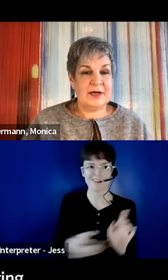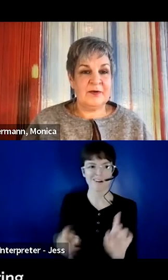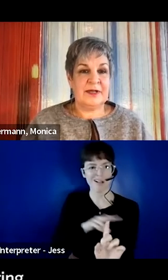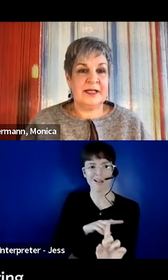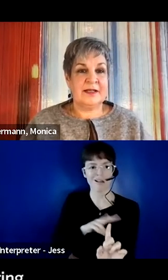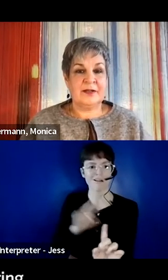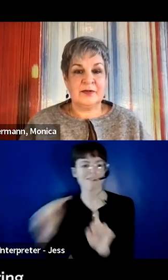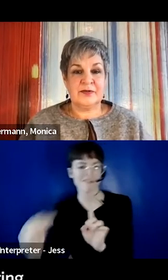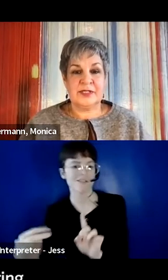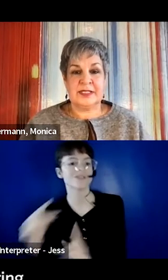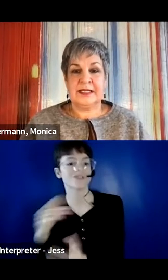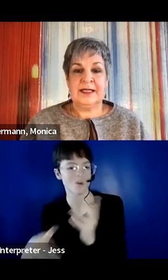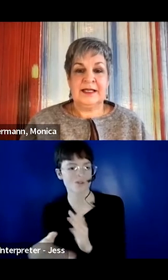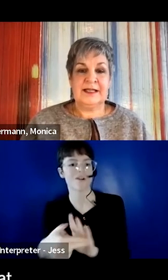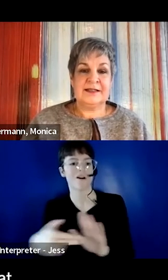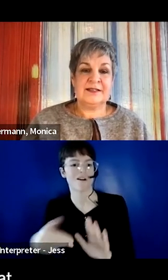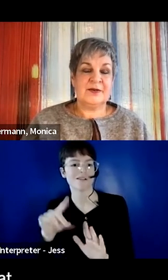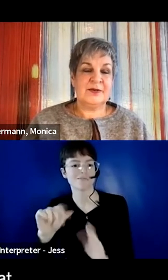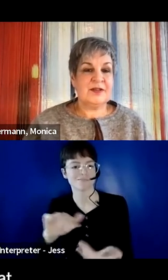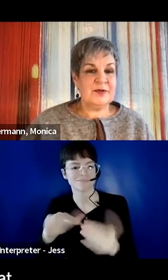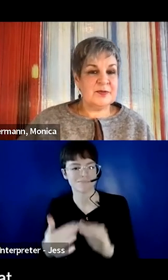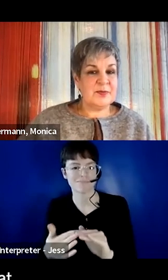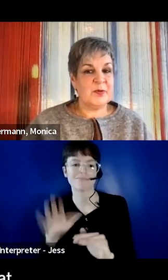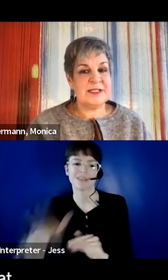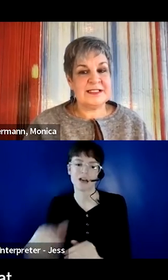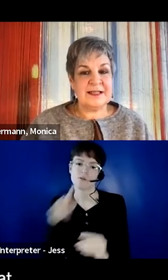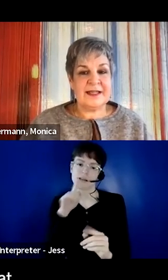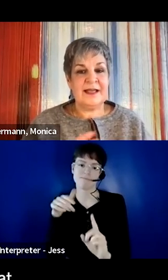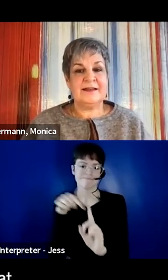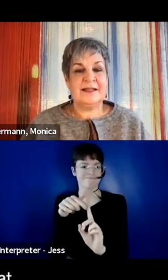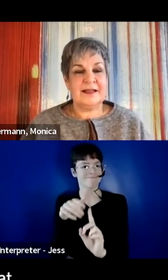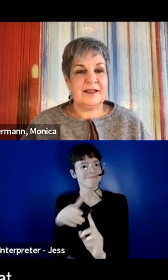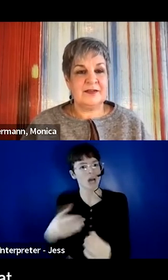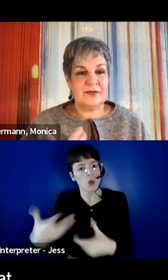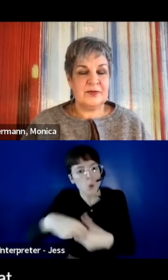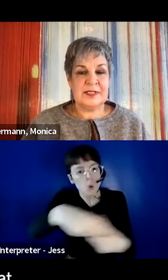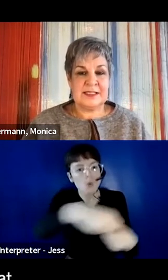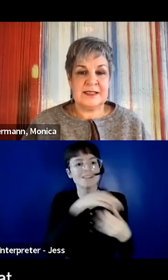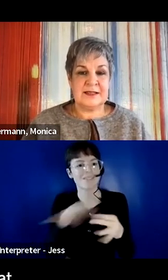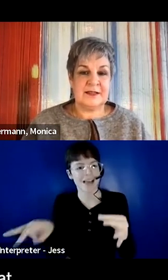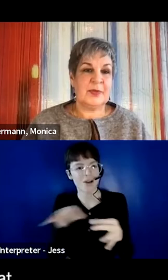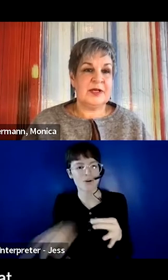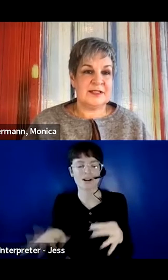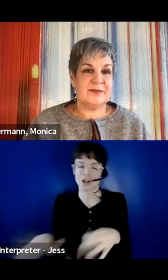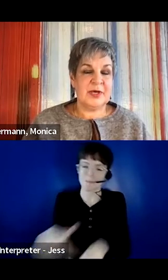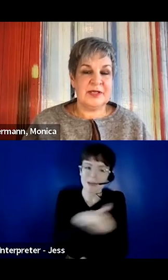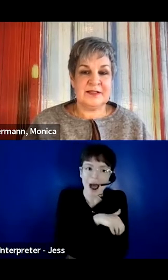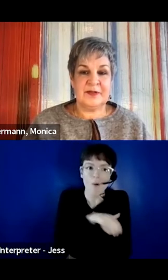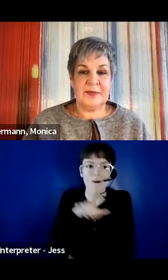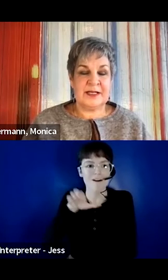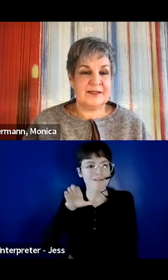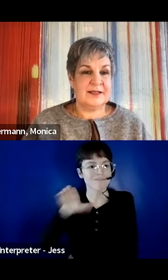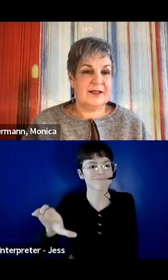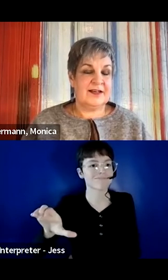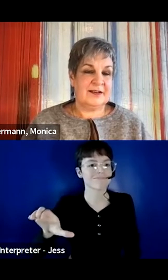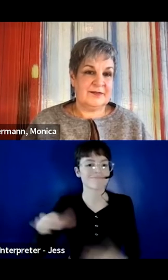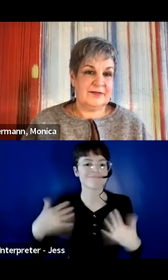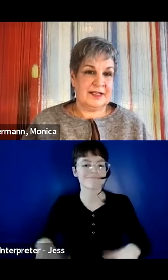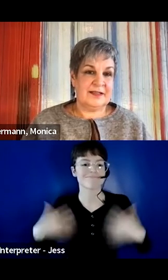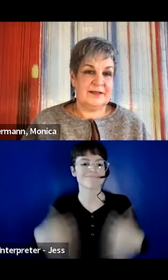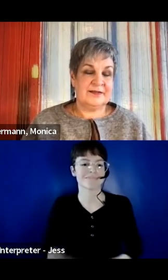about empowering and inclusion. And so, it's all those moments like that, that I can truly see like the positive impact